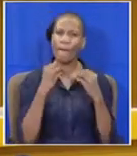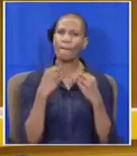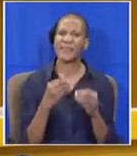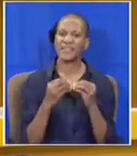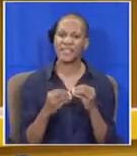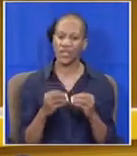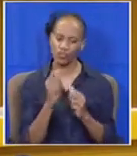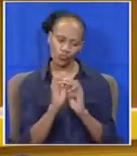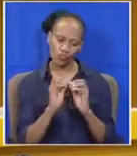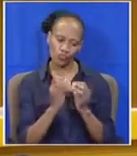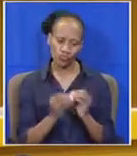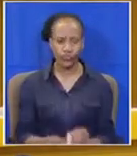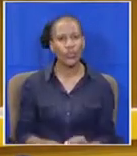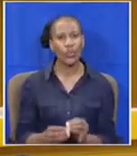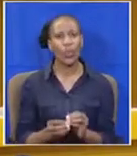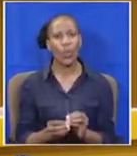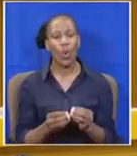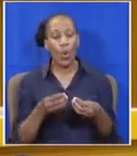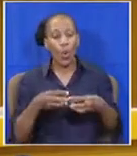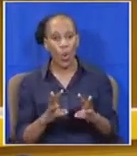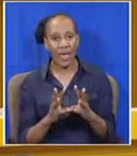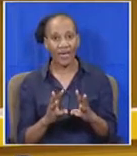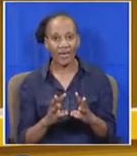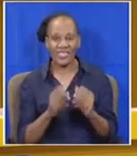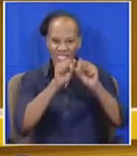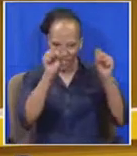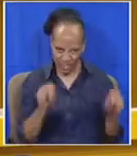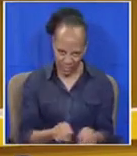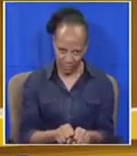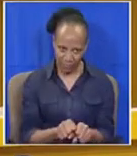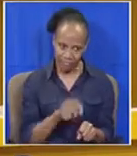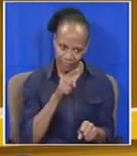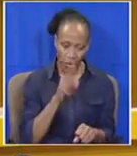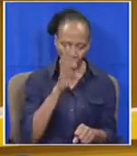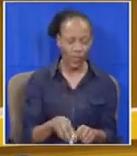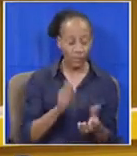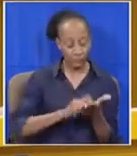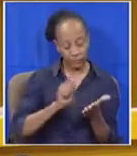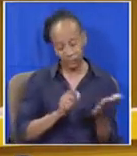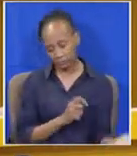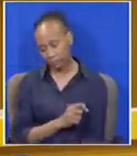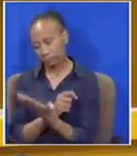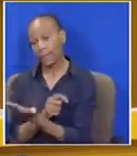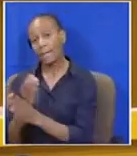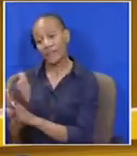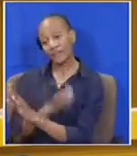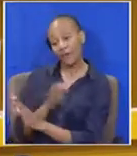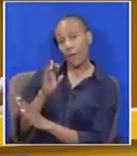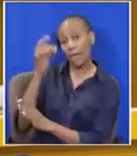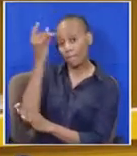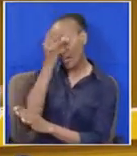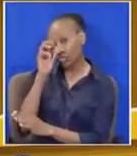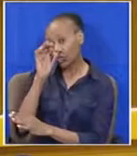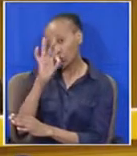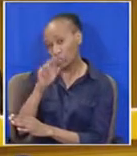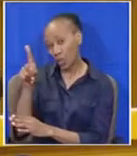detailed realistic market strategy system which will be tabled before the 31st March 2018.